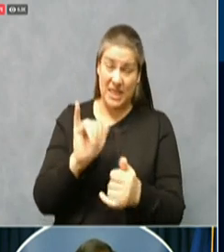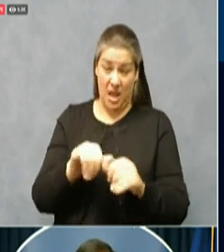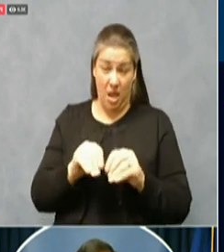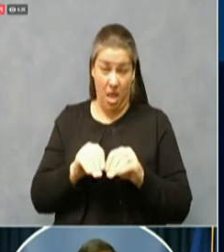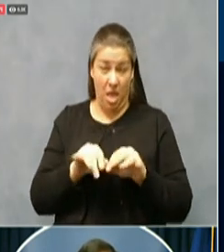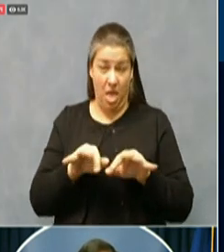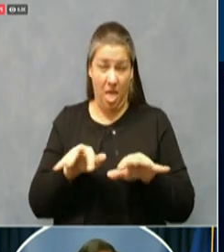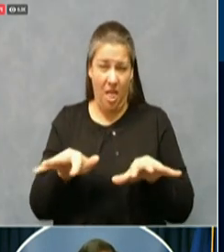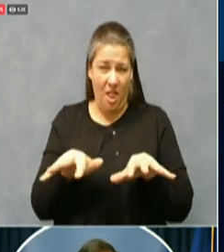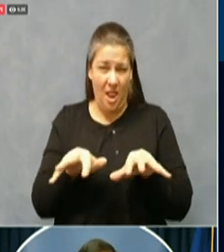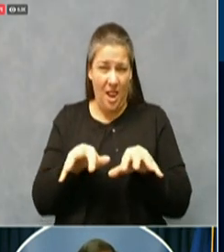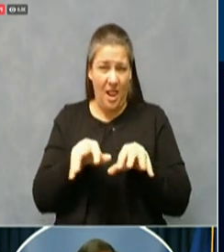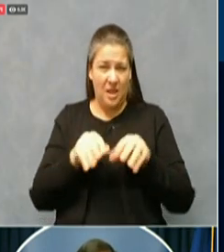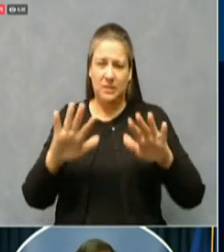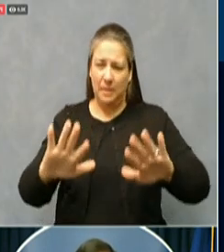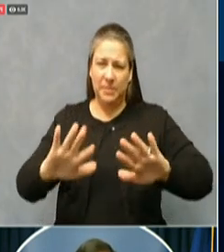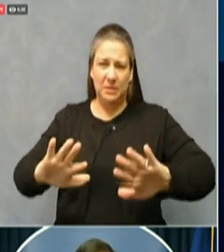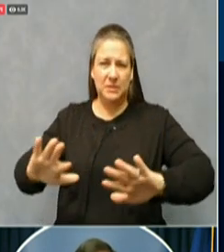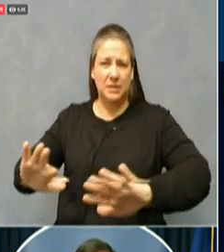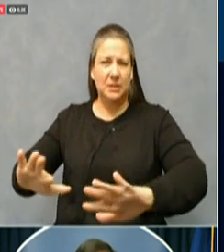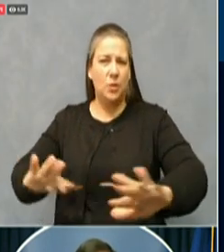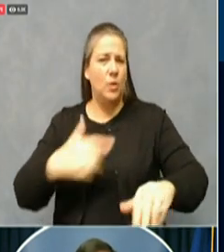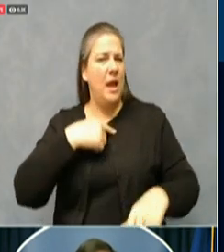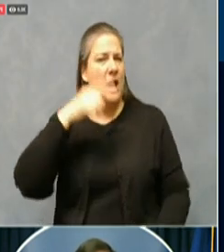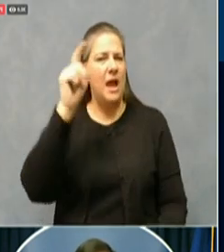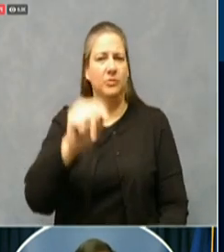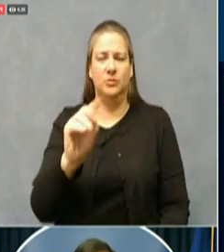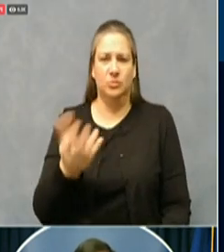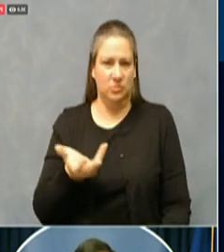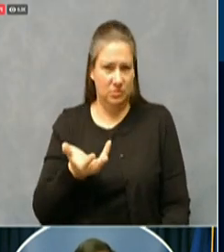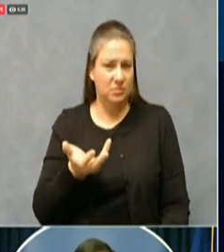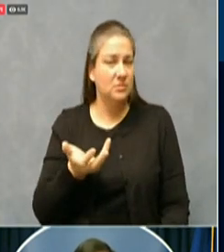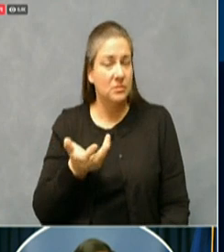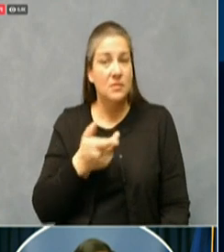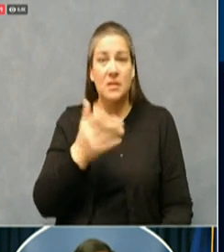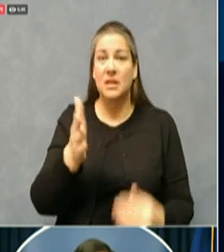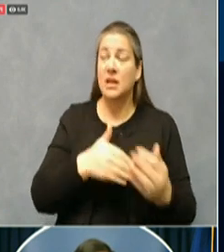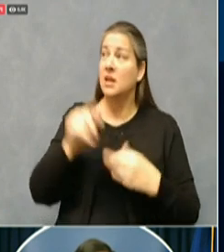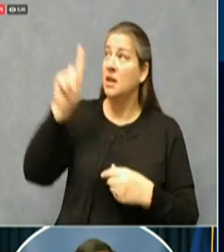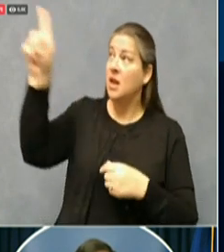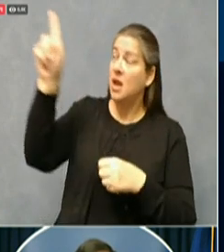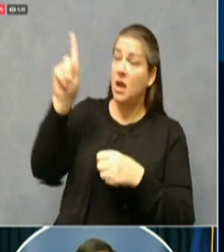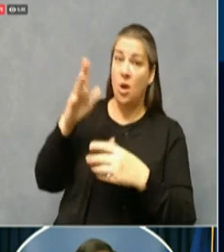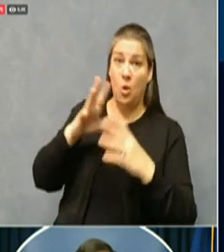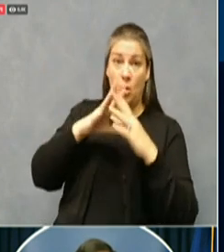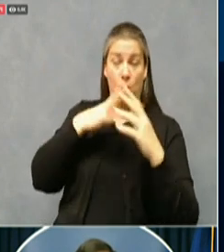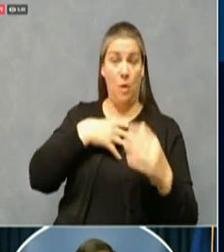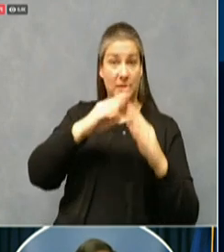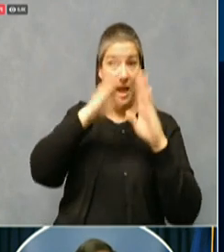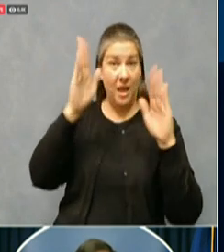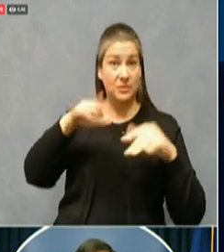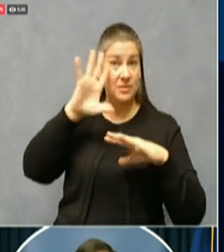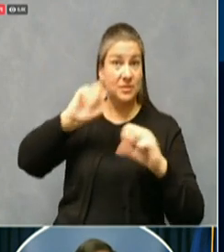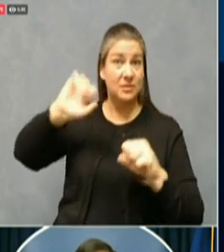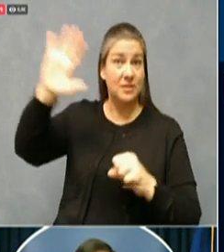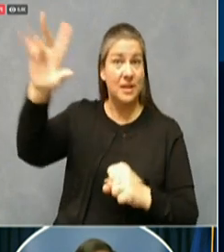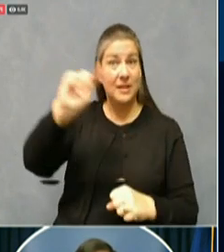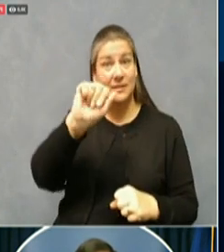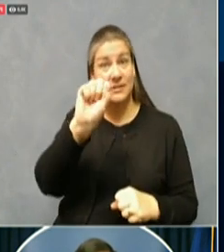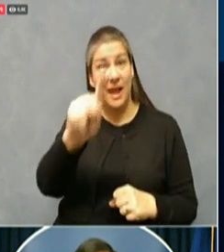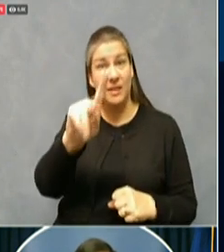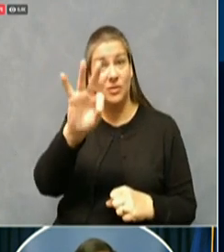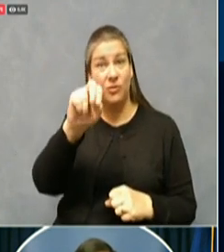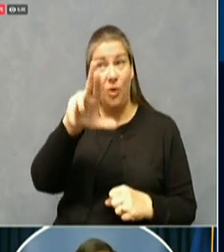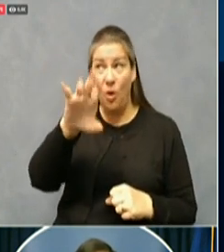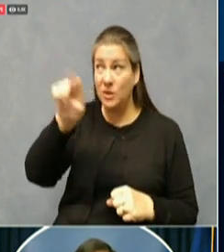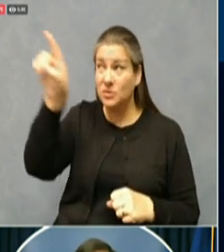Remember, whether it's the experts on the White House Coronavirus Task Force or those that at U of L who are doing modeling